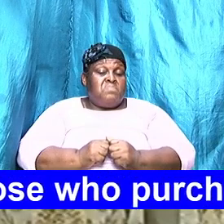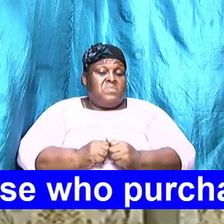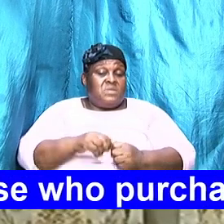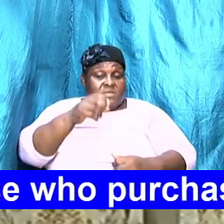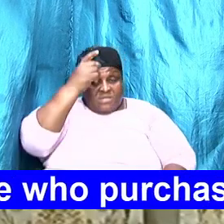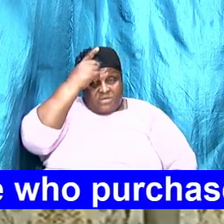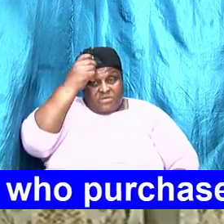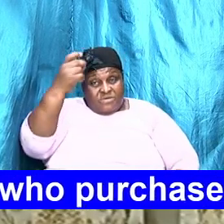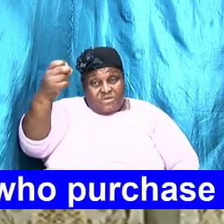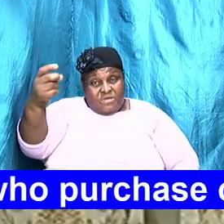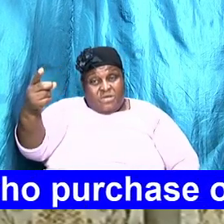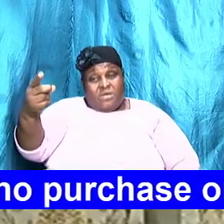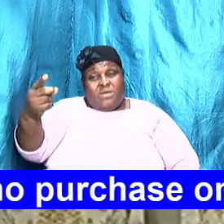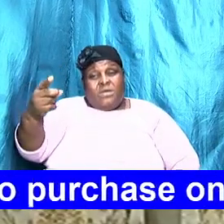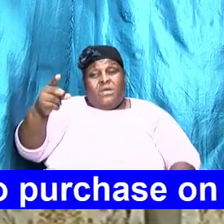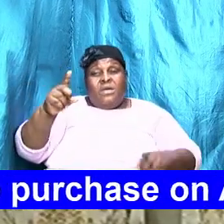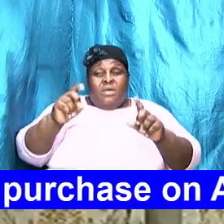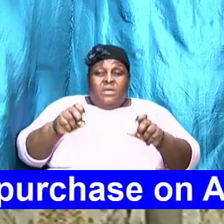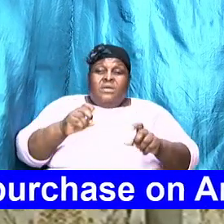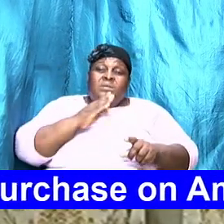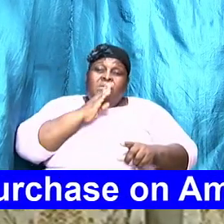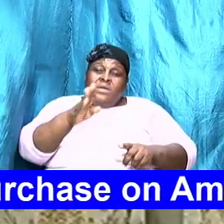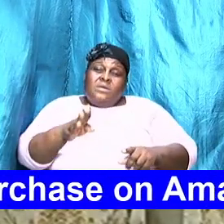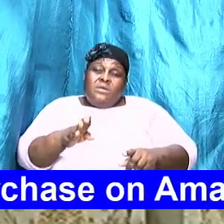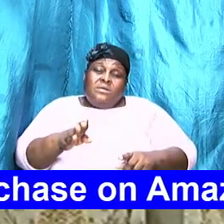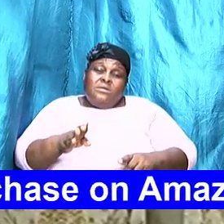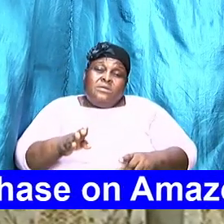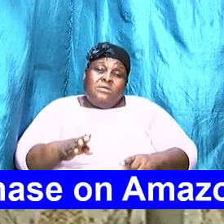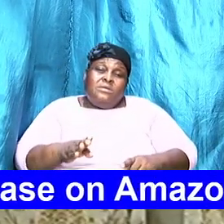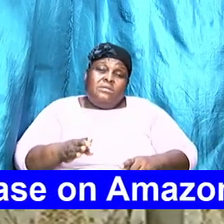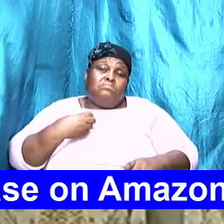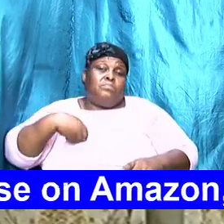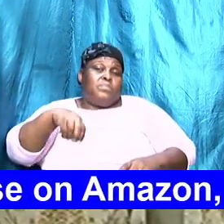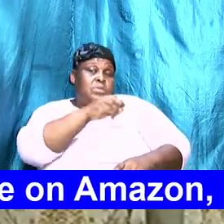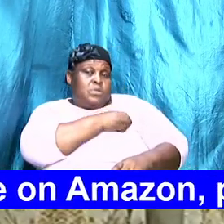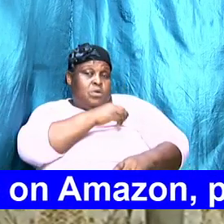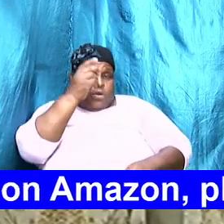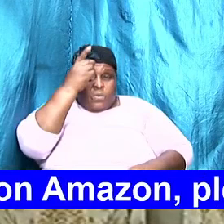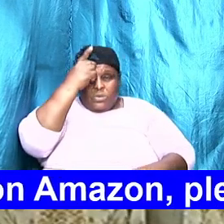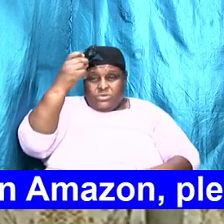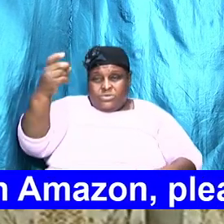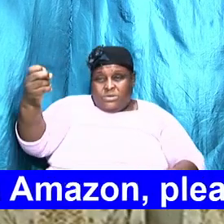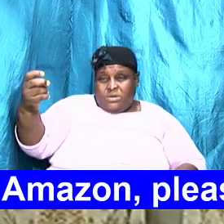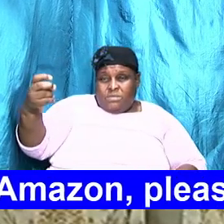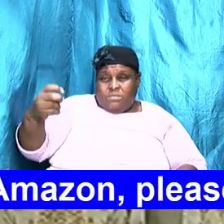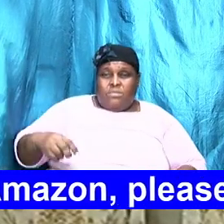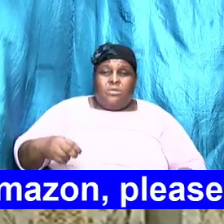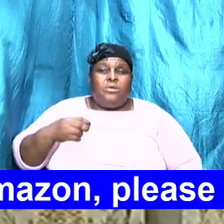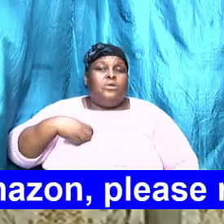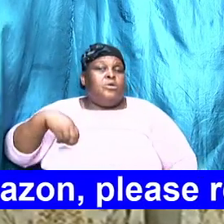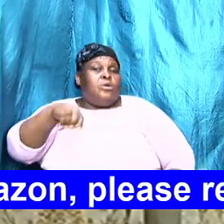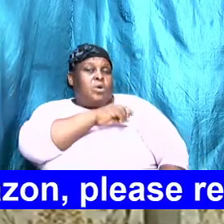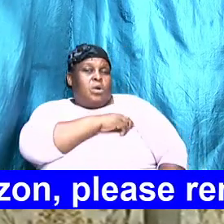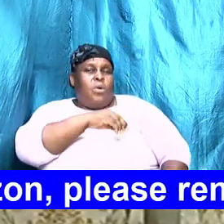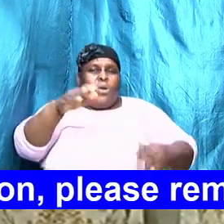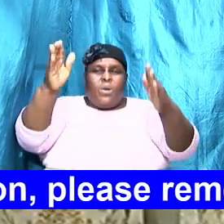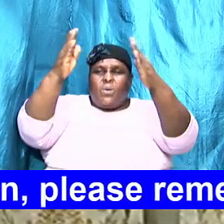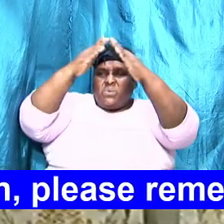dreams must be our dream our house